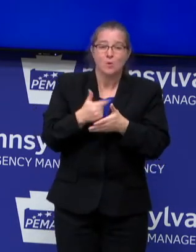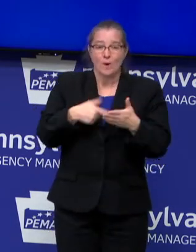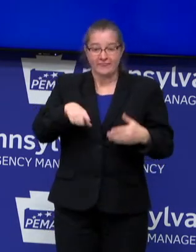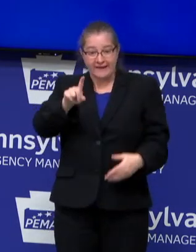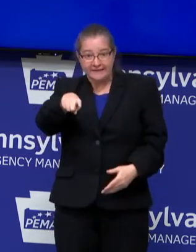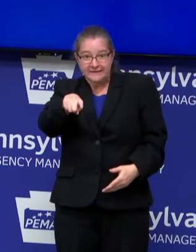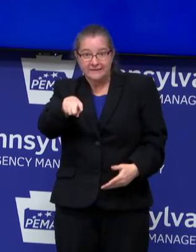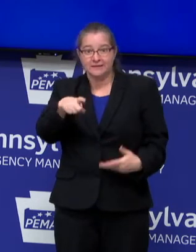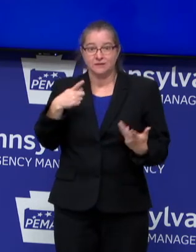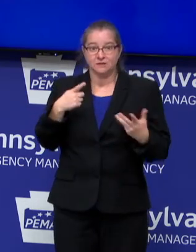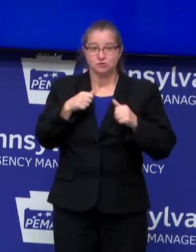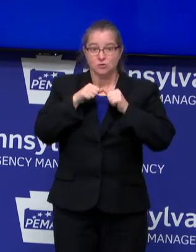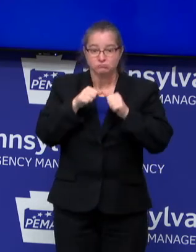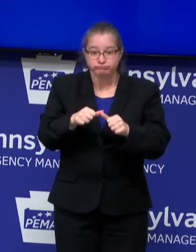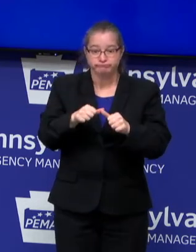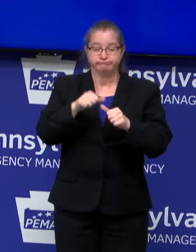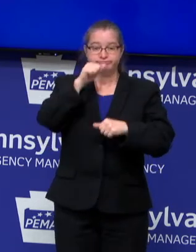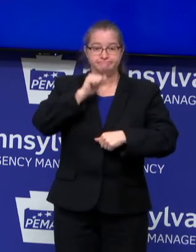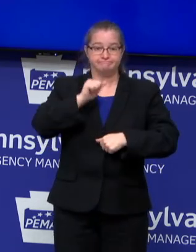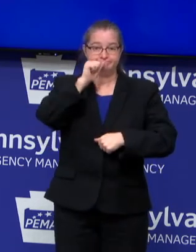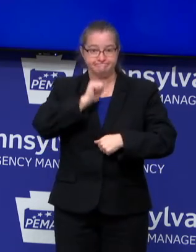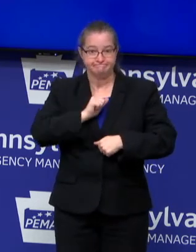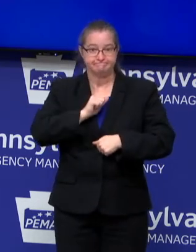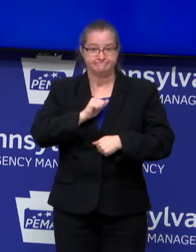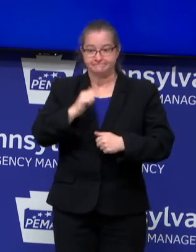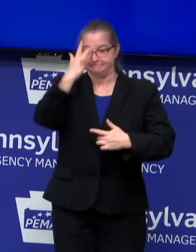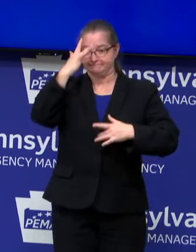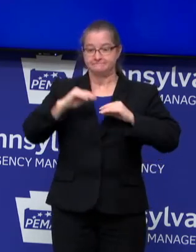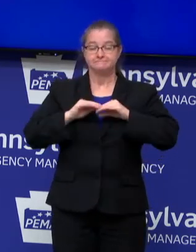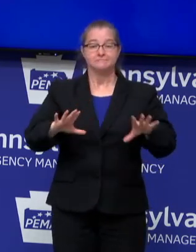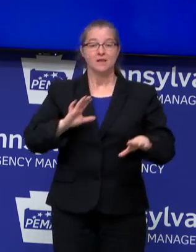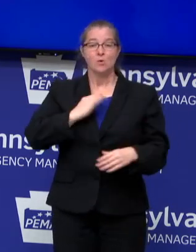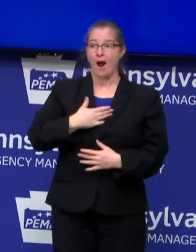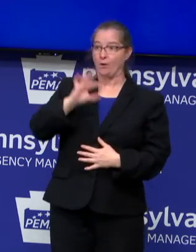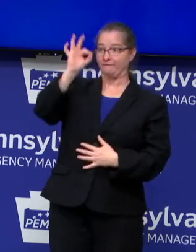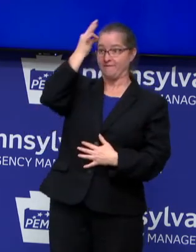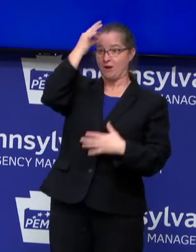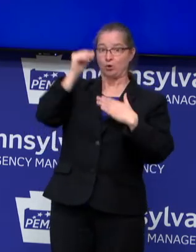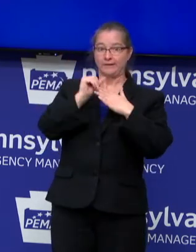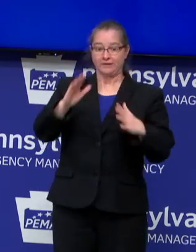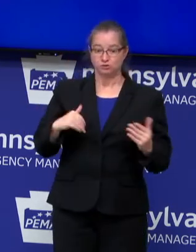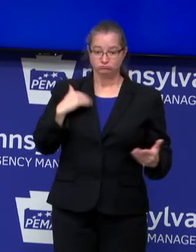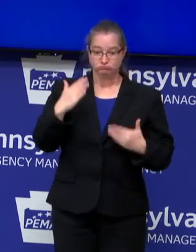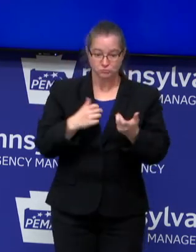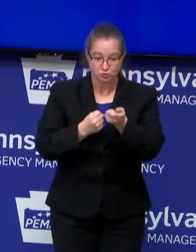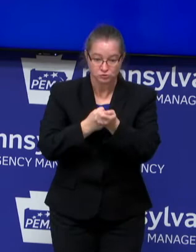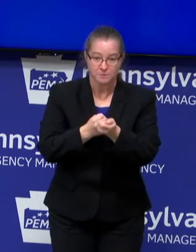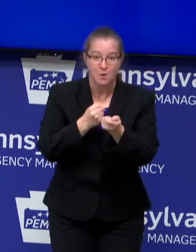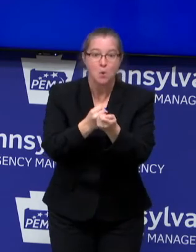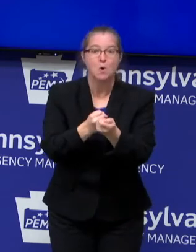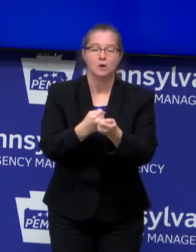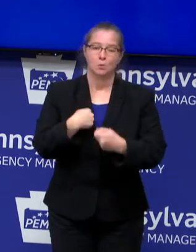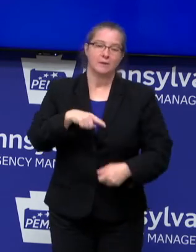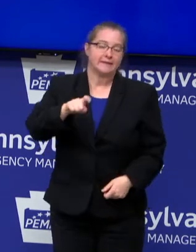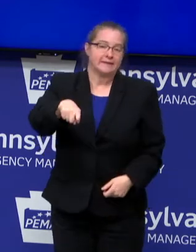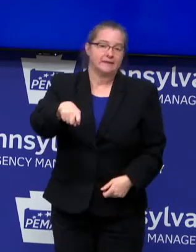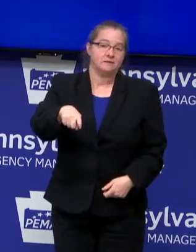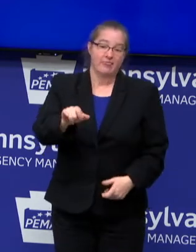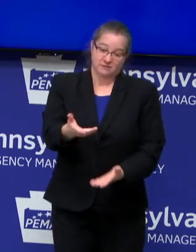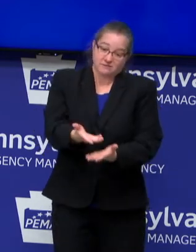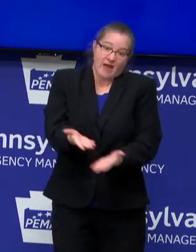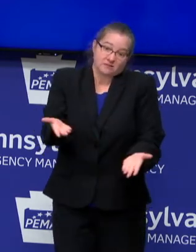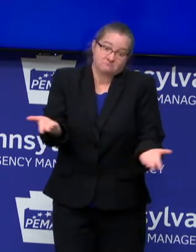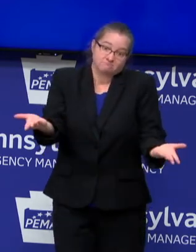they need to weather this pandemic. And we need our federal leaders to step up and provide the support these businesses need. That's a fact.